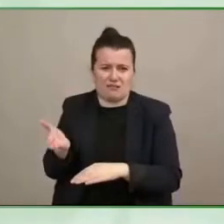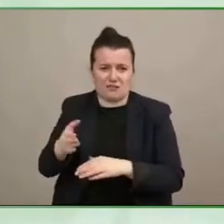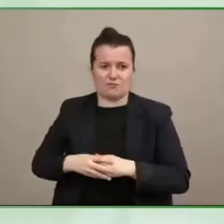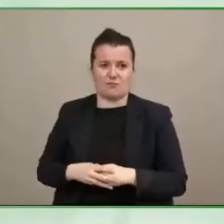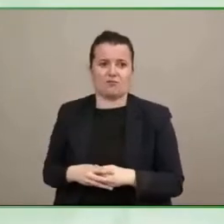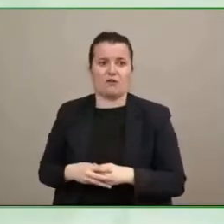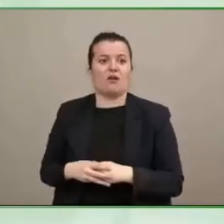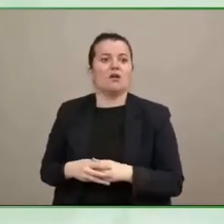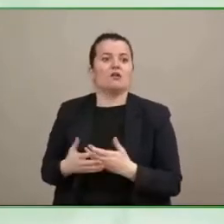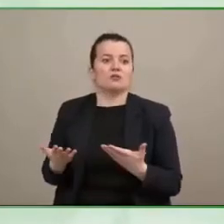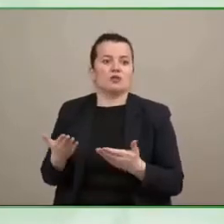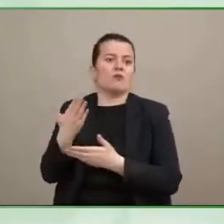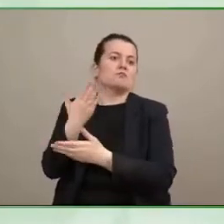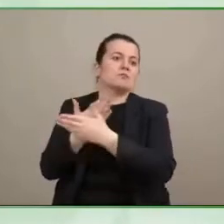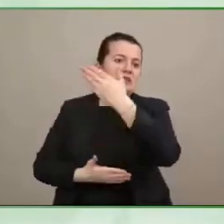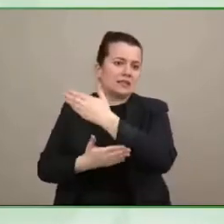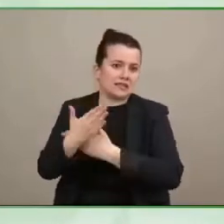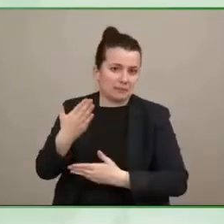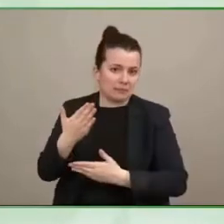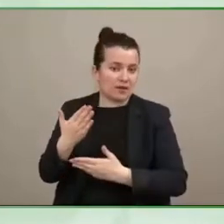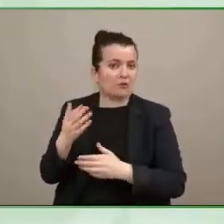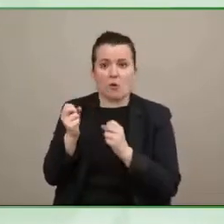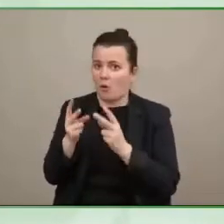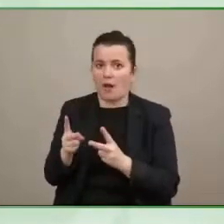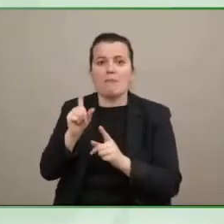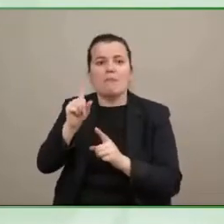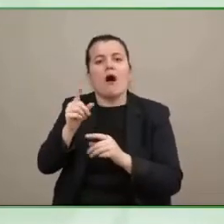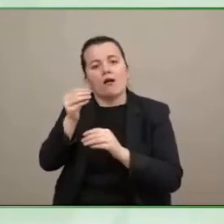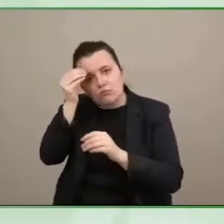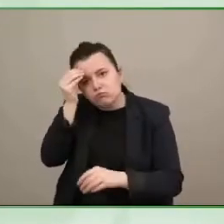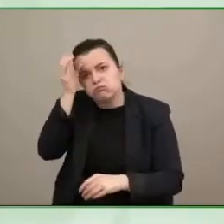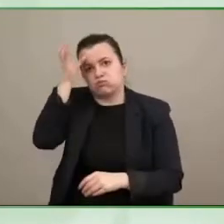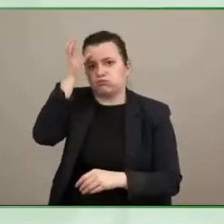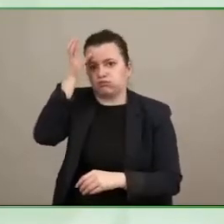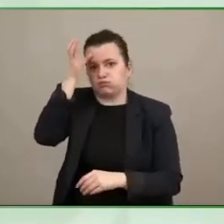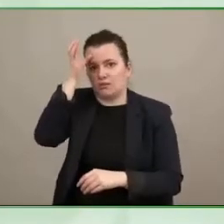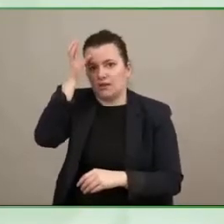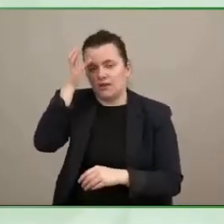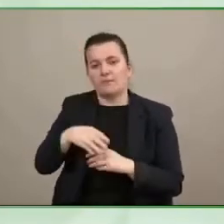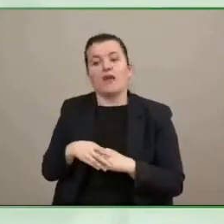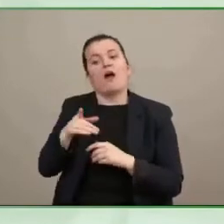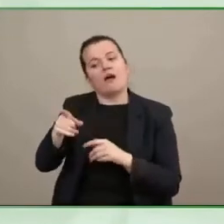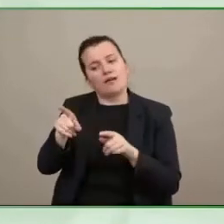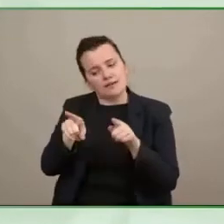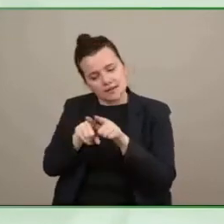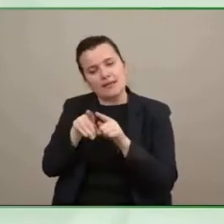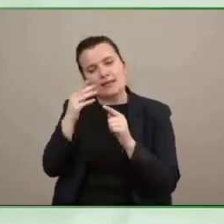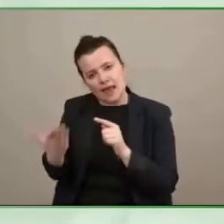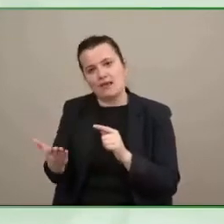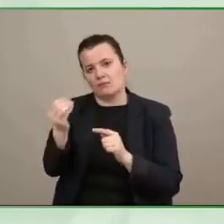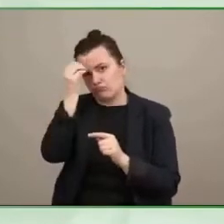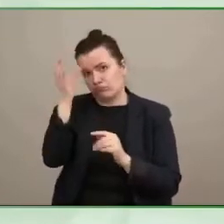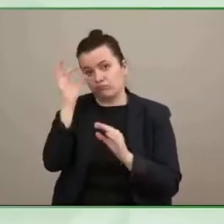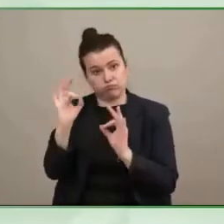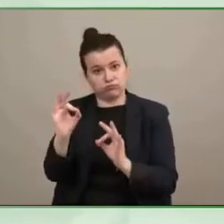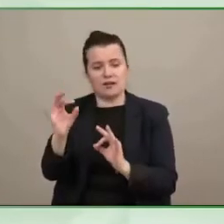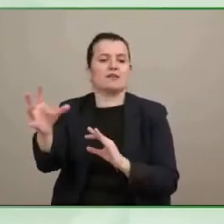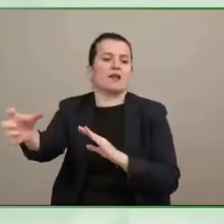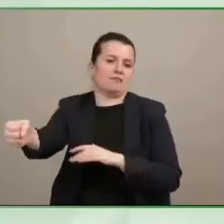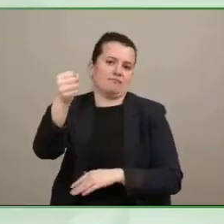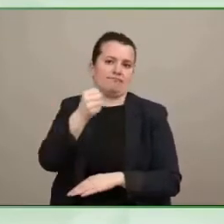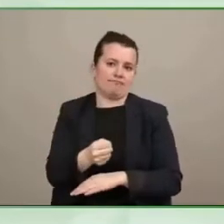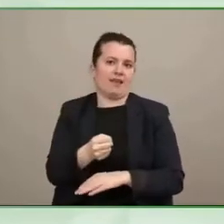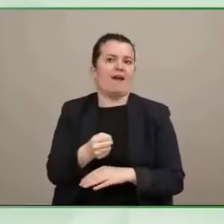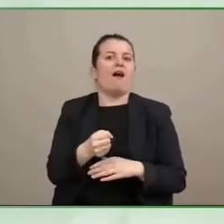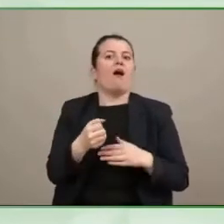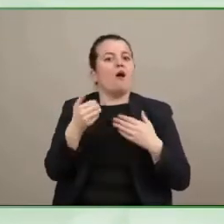knowledgeable and a professional person and these people should be involved when we talk about creating products um that are